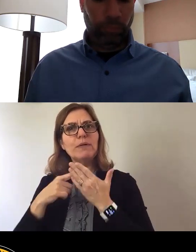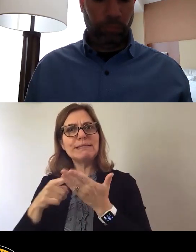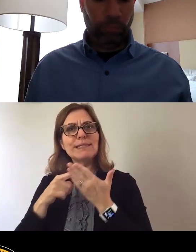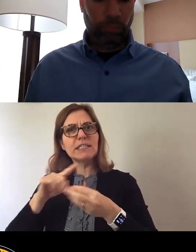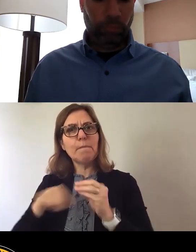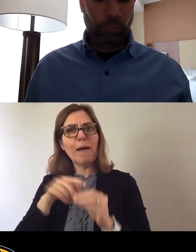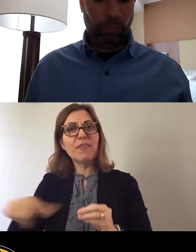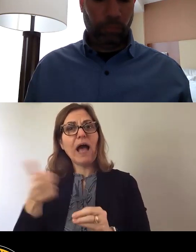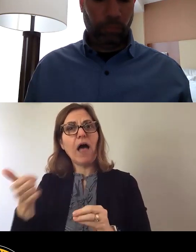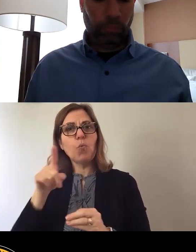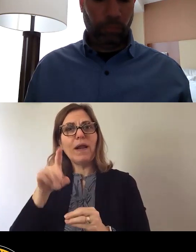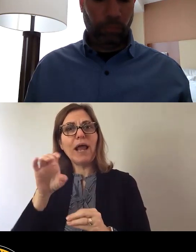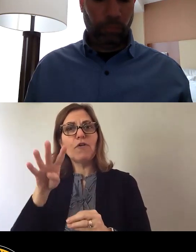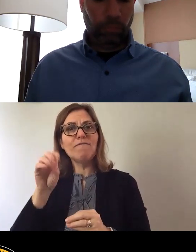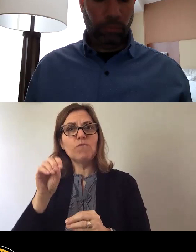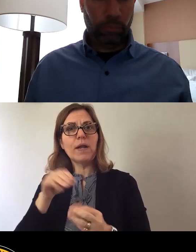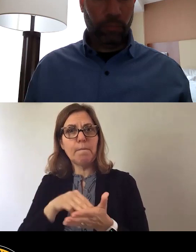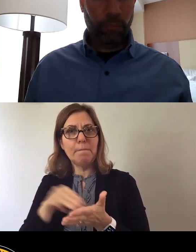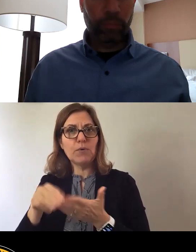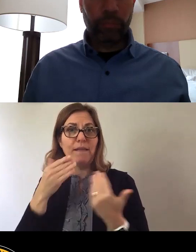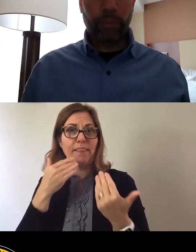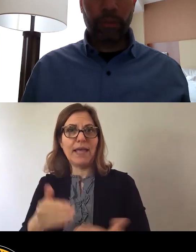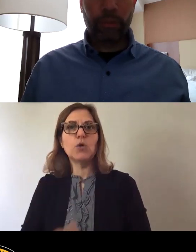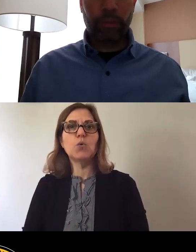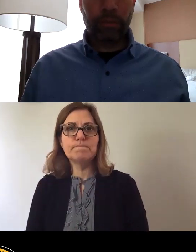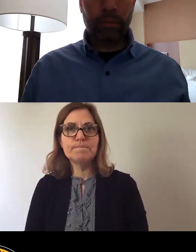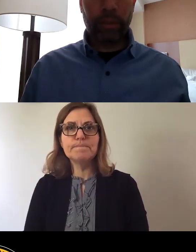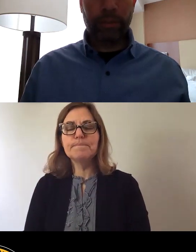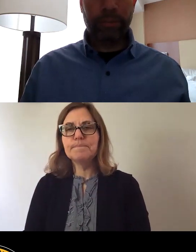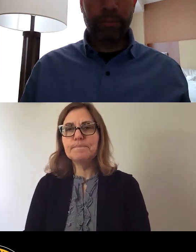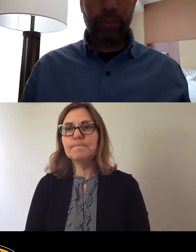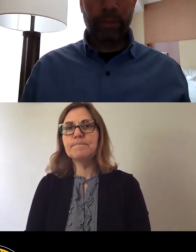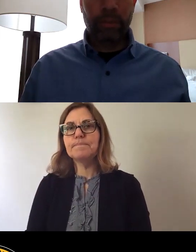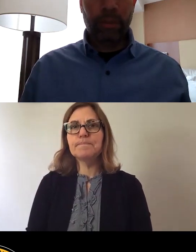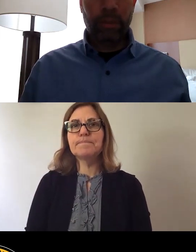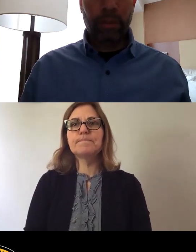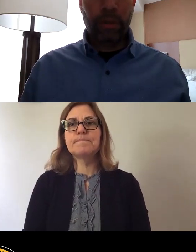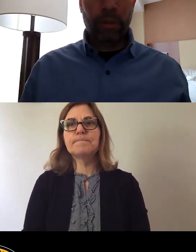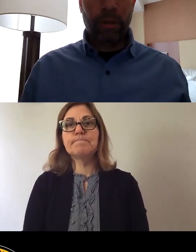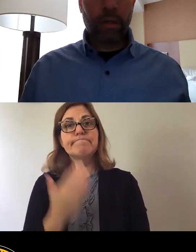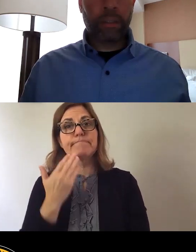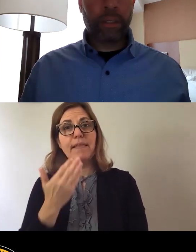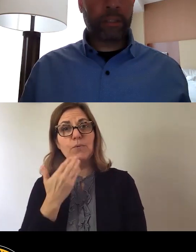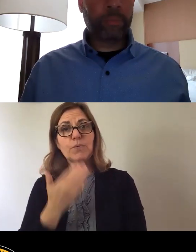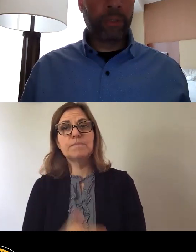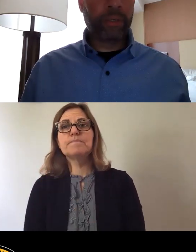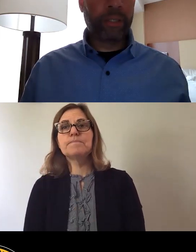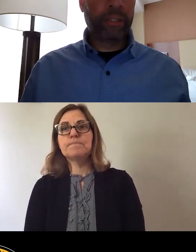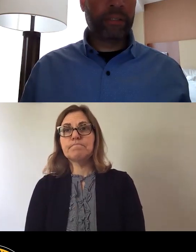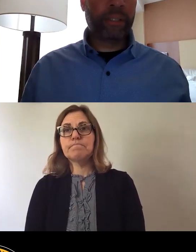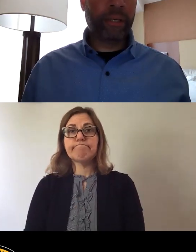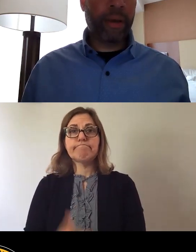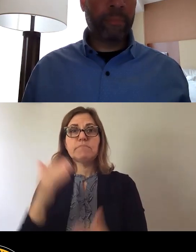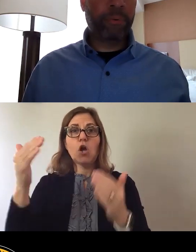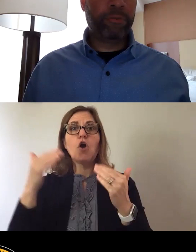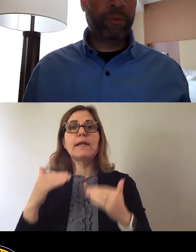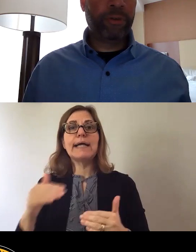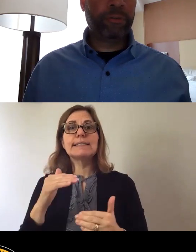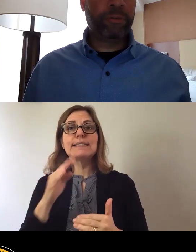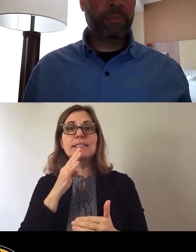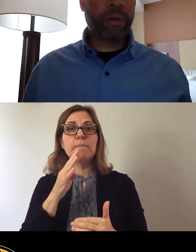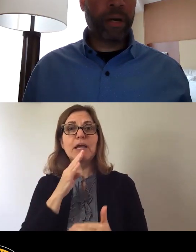140 million. Thank you. Thank you. Our next speaker is Sam